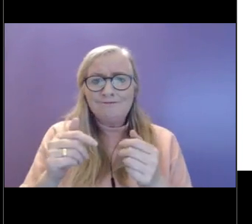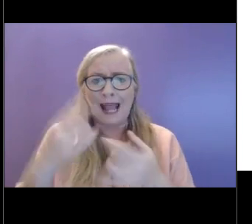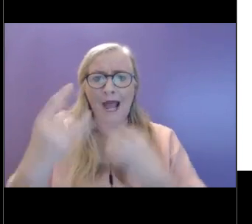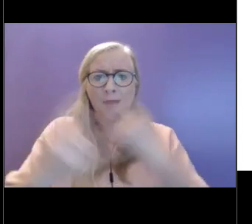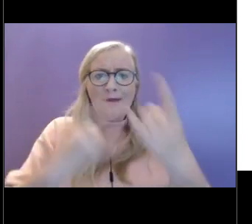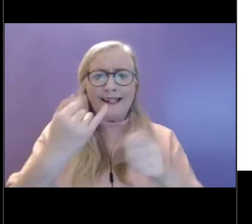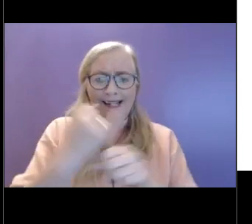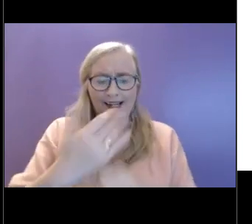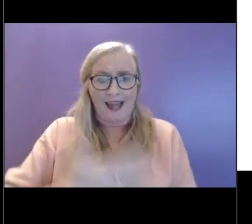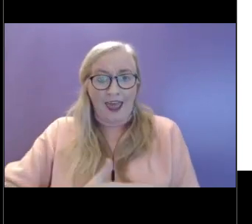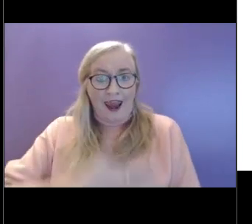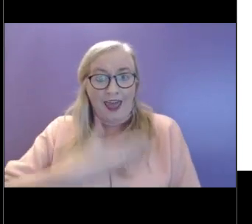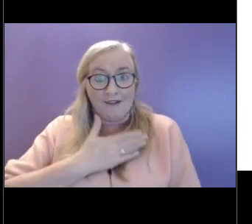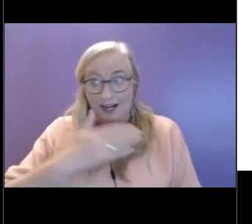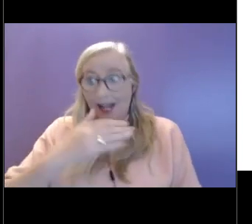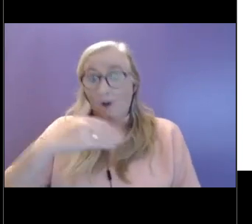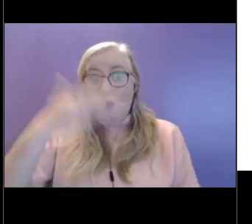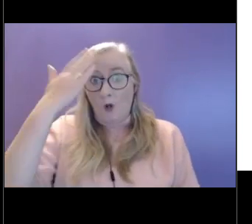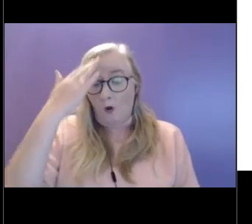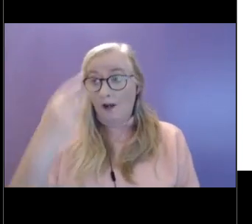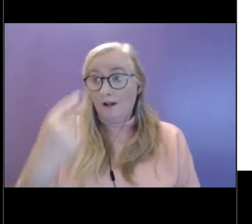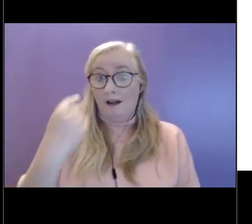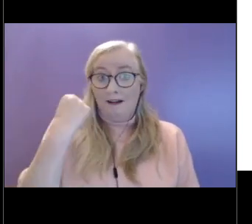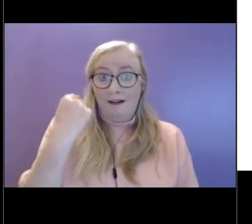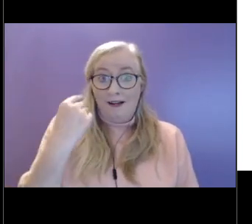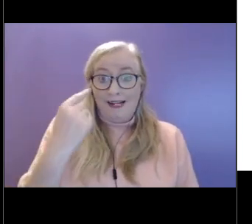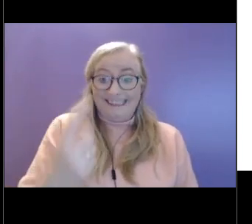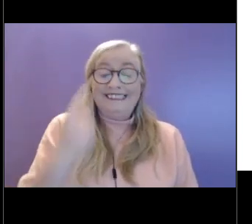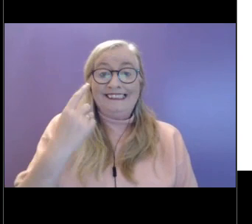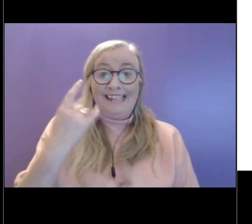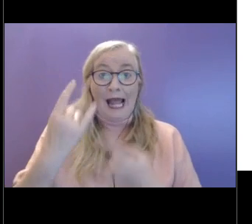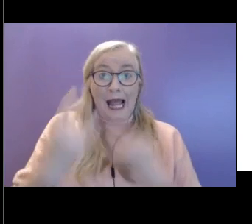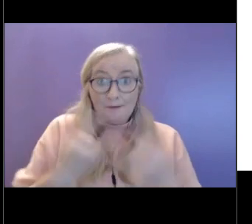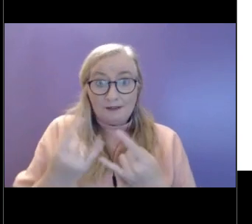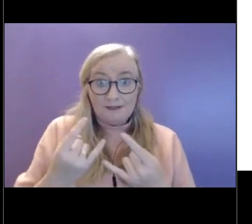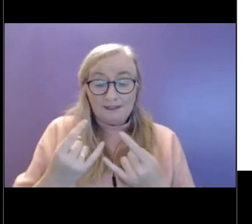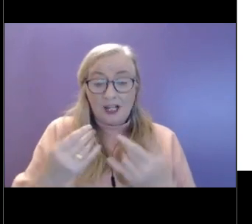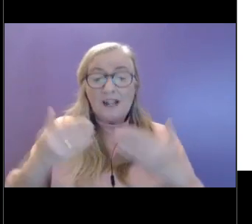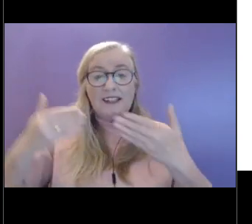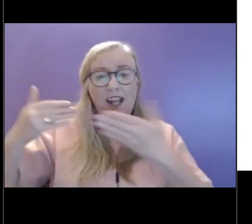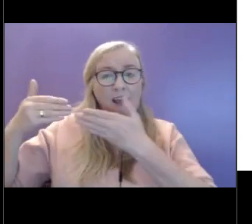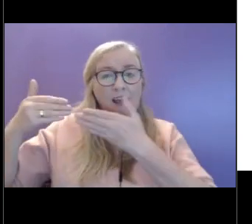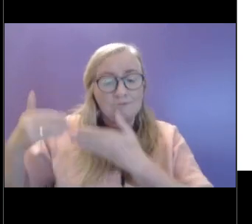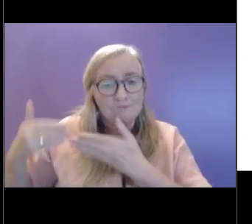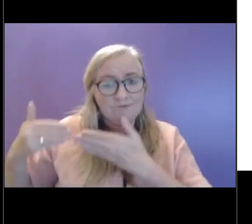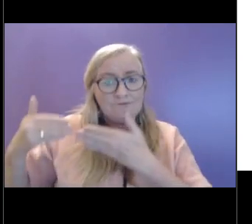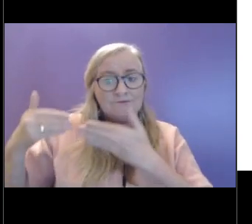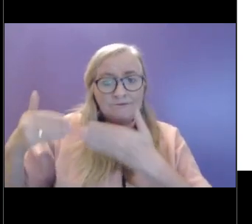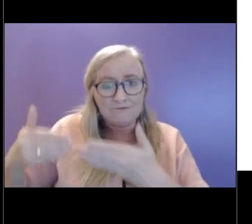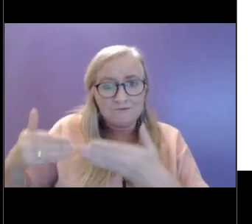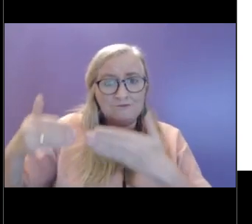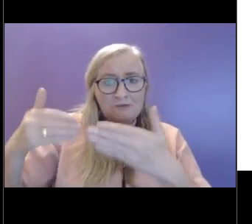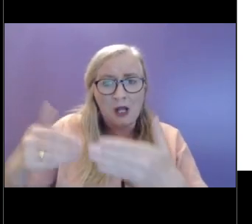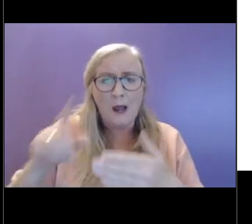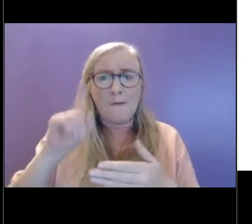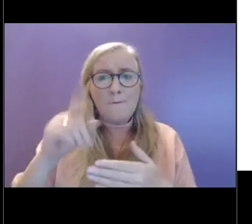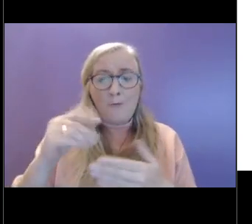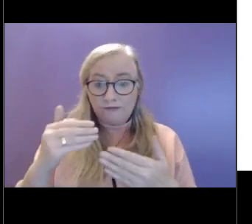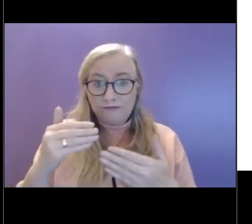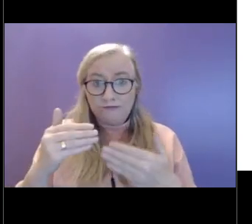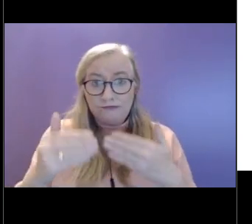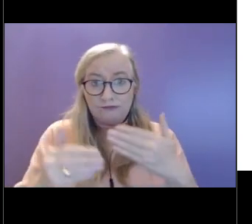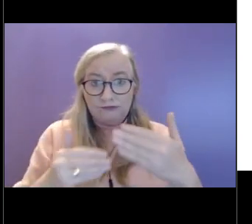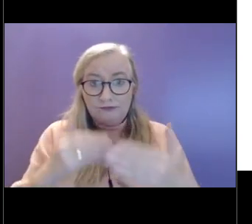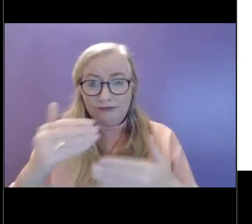that at that moment in time might be highly adaptive and functional. So they get us through that situation, but then kind of further on down the line,